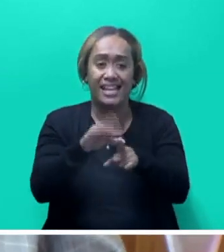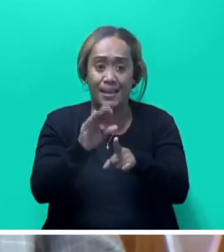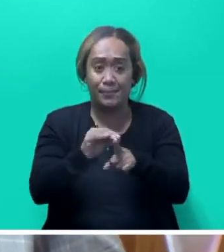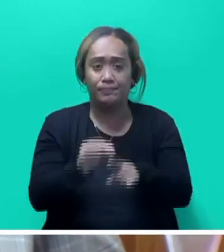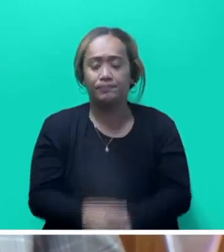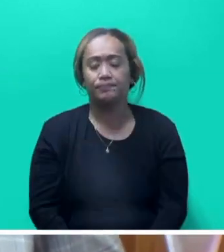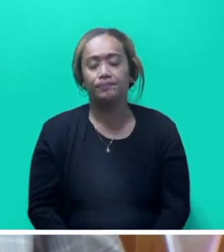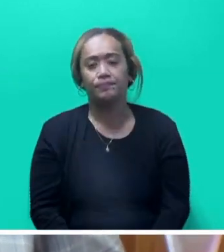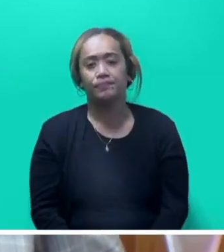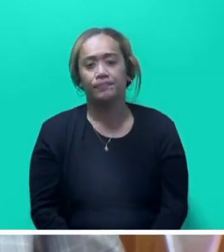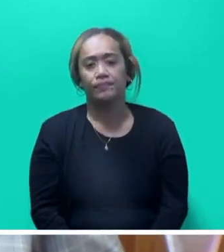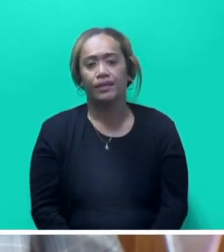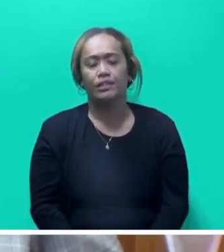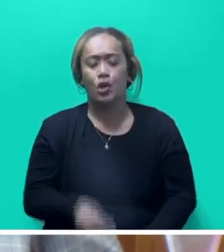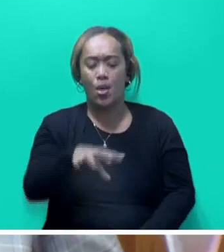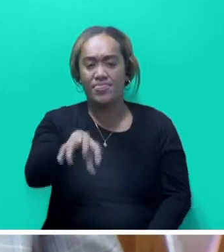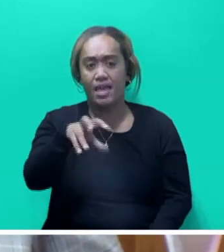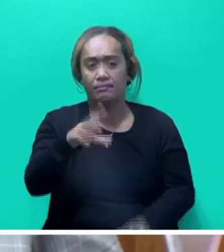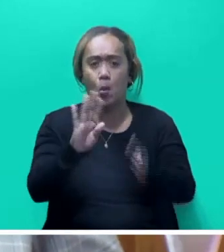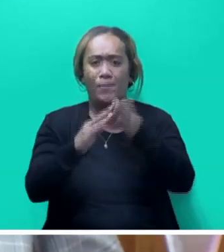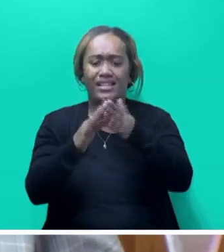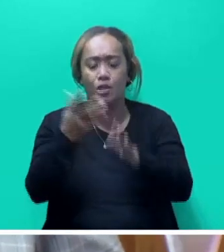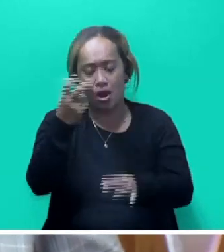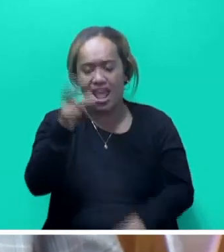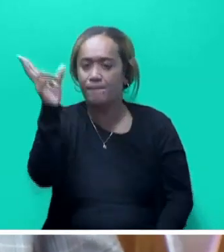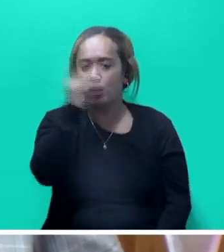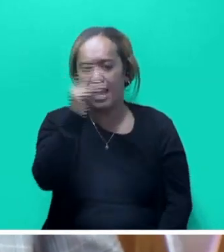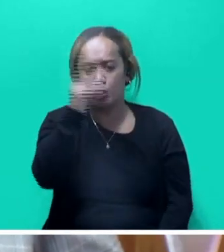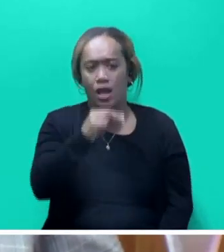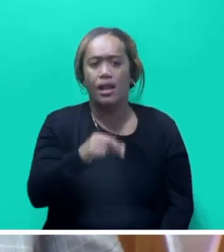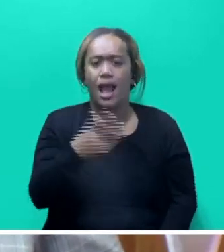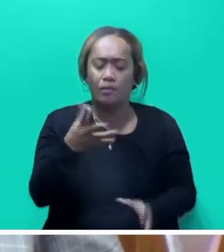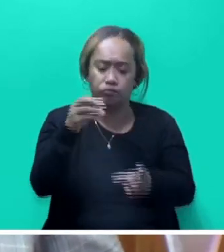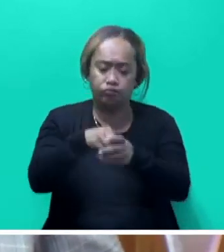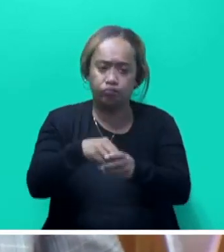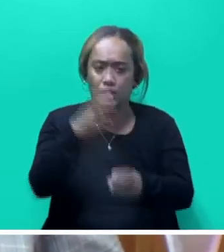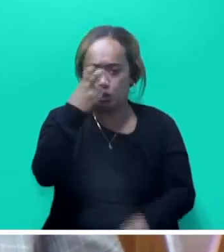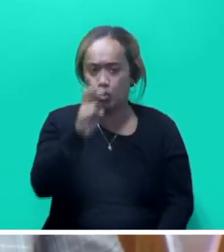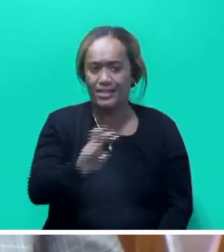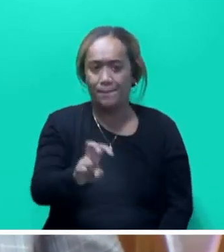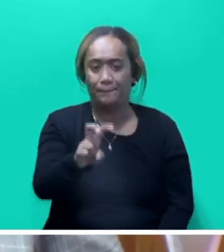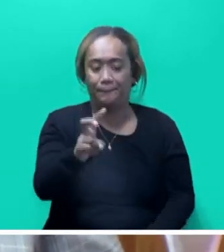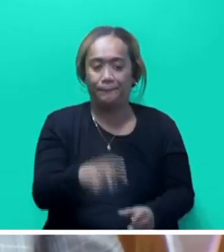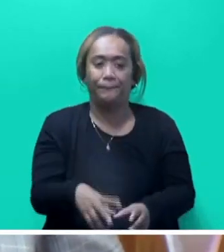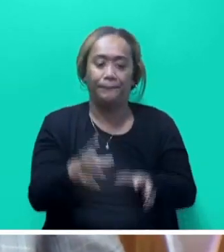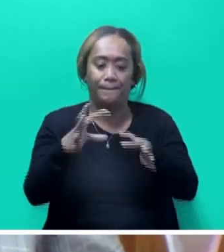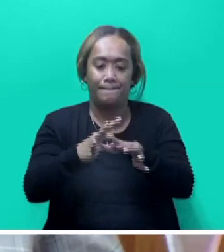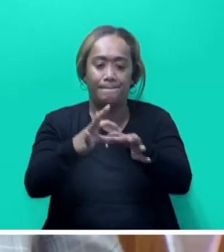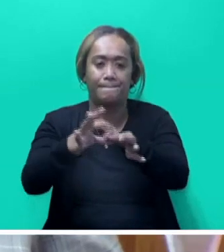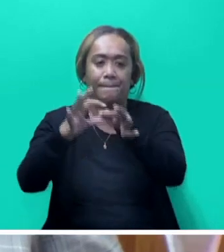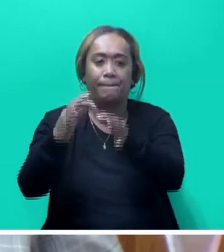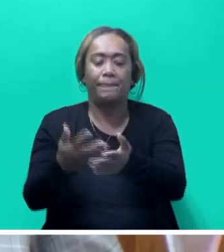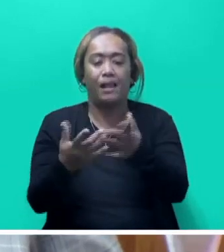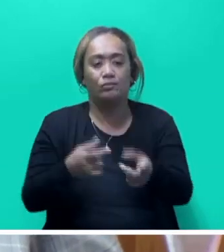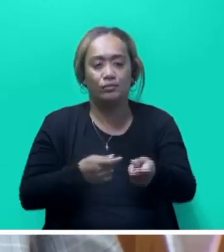Mr. Speaker, sir, these communities have great potential to be included in the tourism value chain and fill gaps in the market